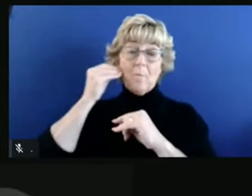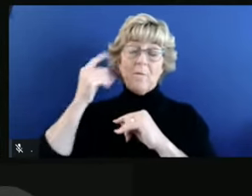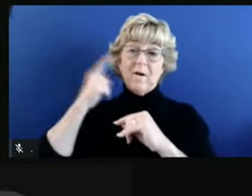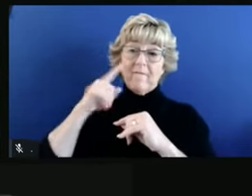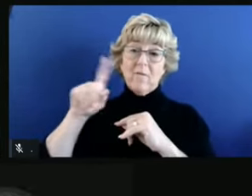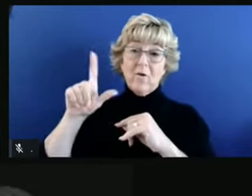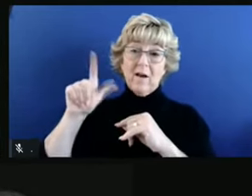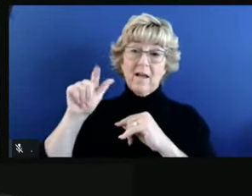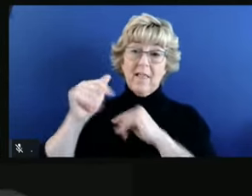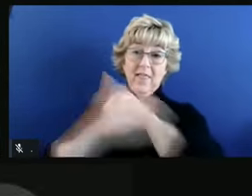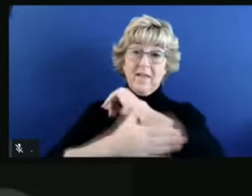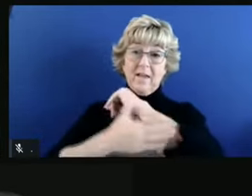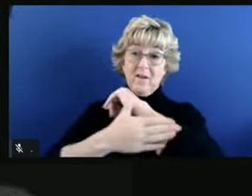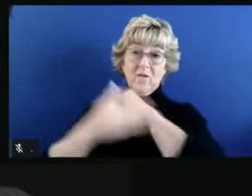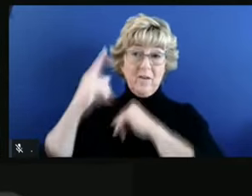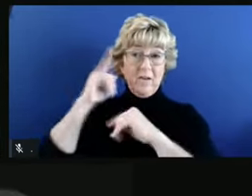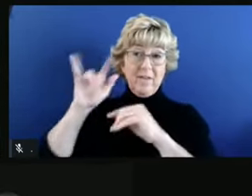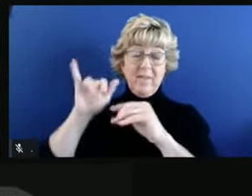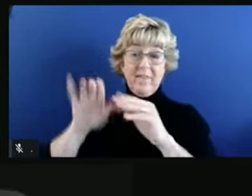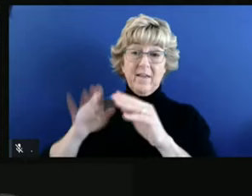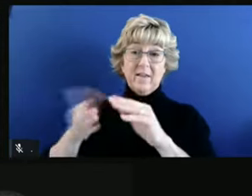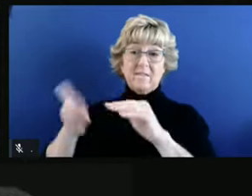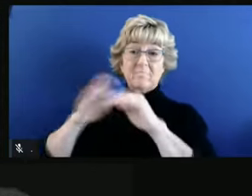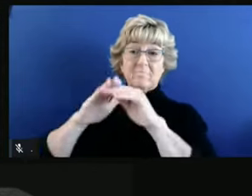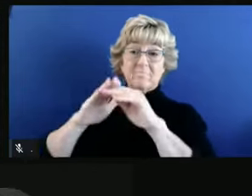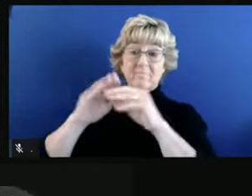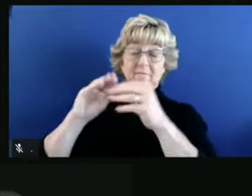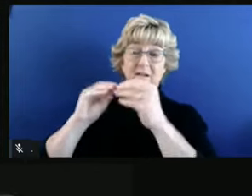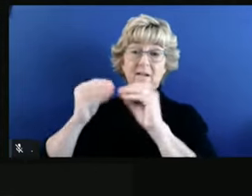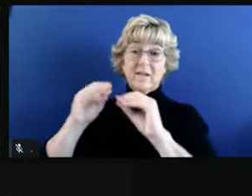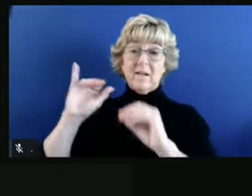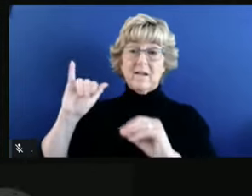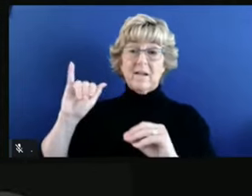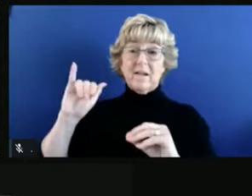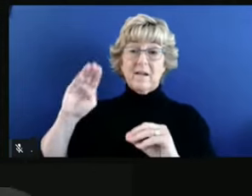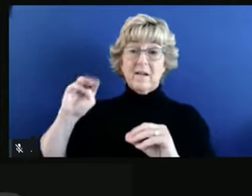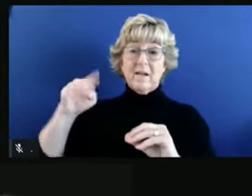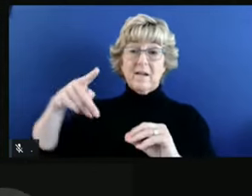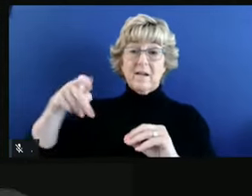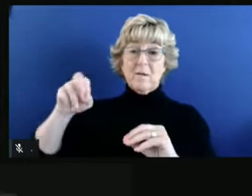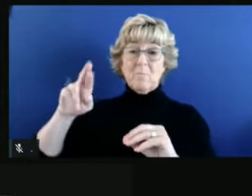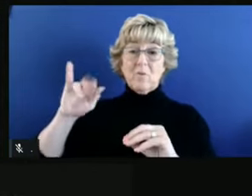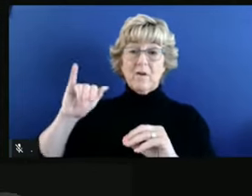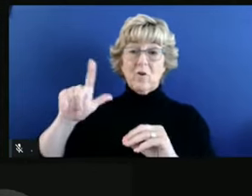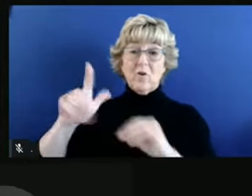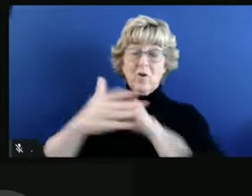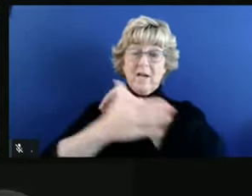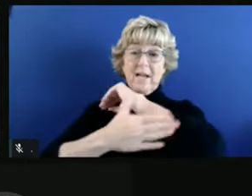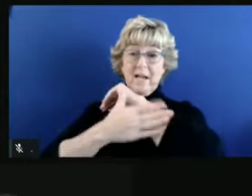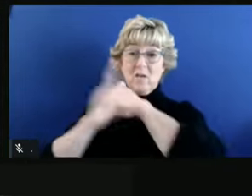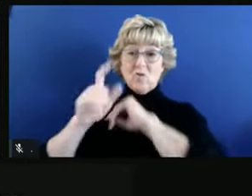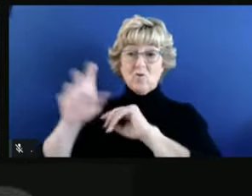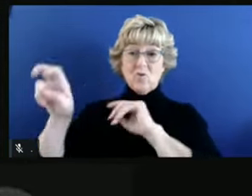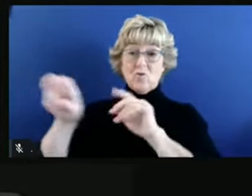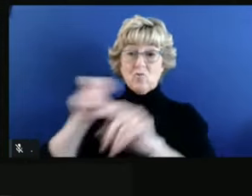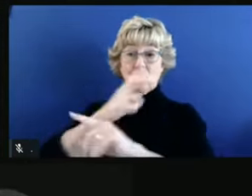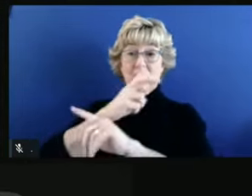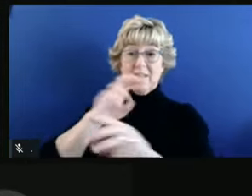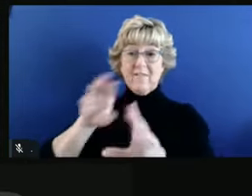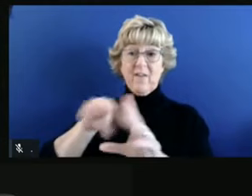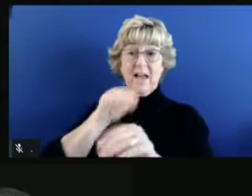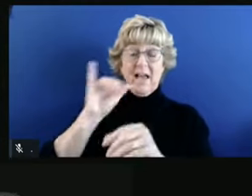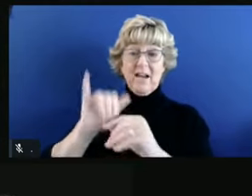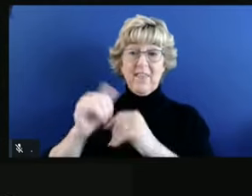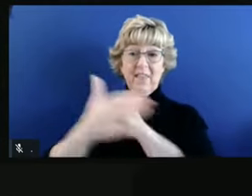do you know whether the surge in Imperial County has begun to require hospital patients to be transferred out of the county, and are other counties in this position?